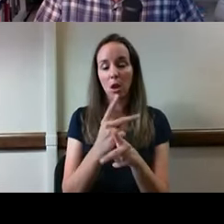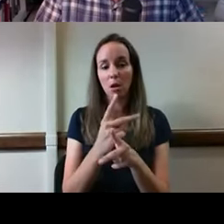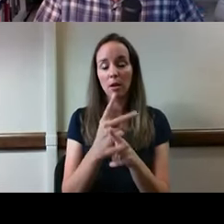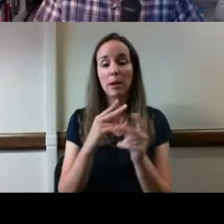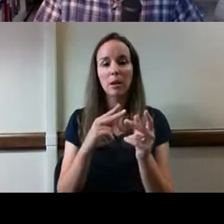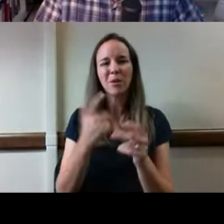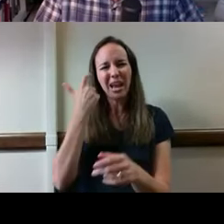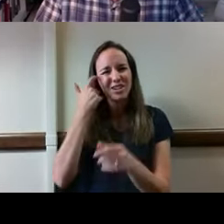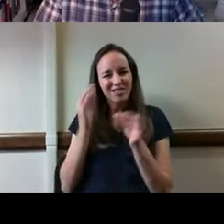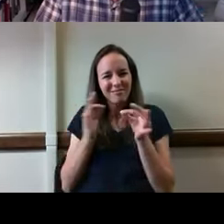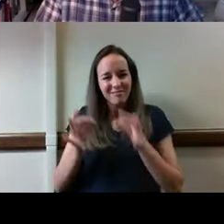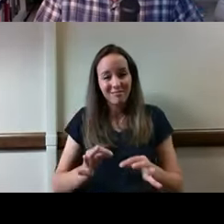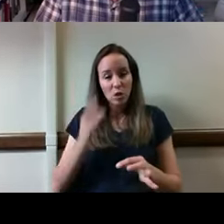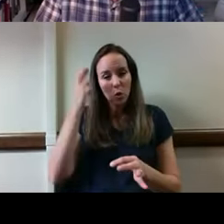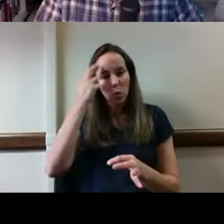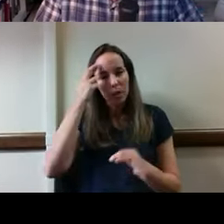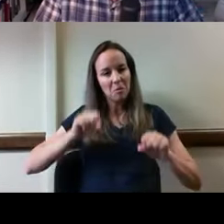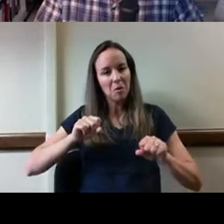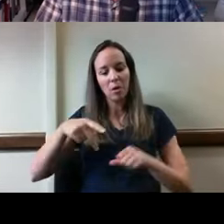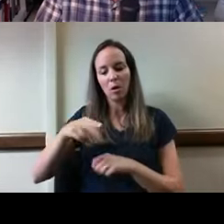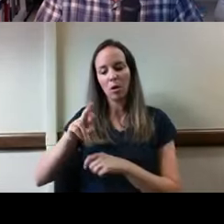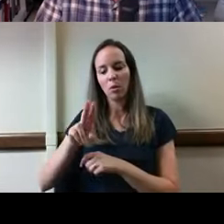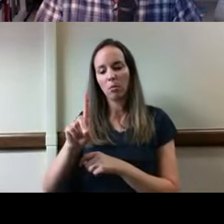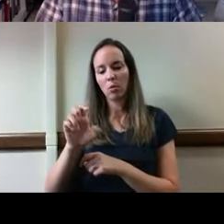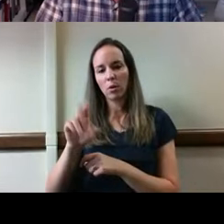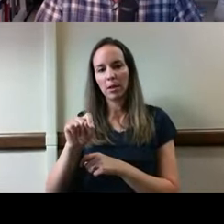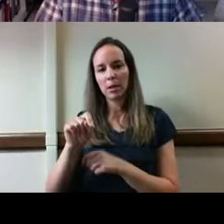what I mentioned before the reasonably prudent man principle.